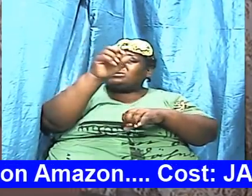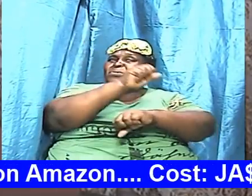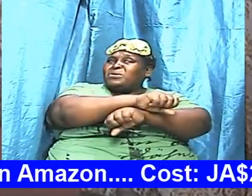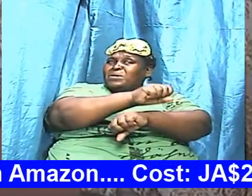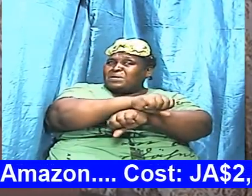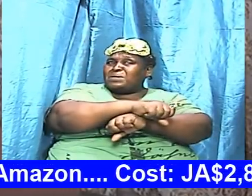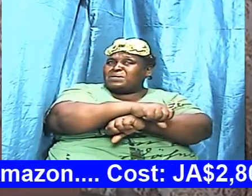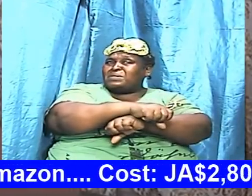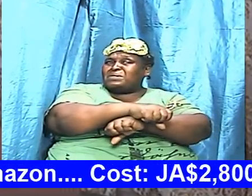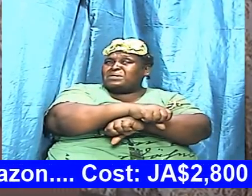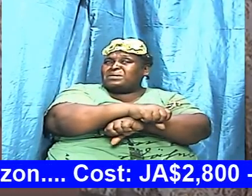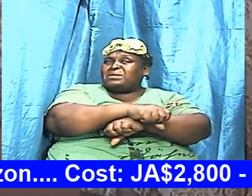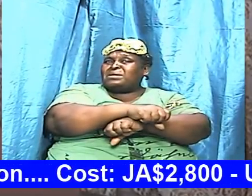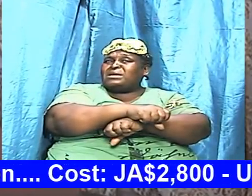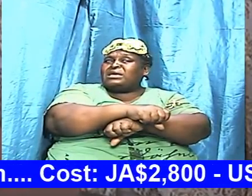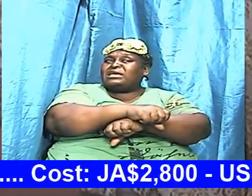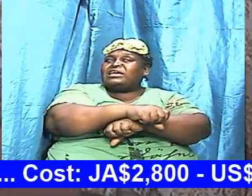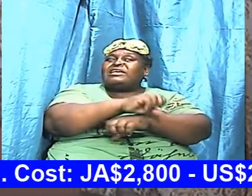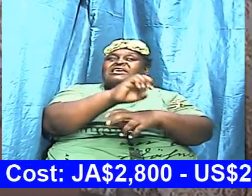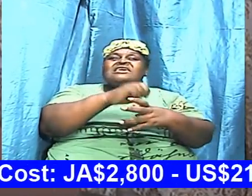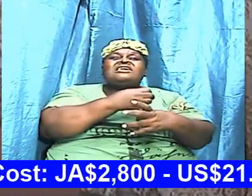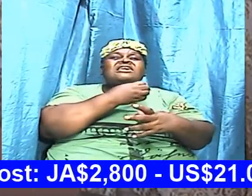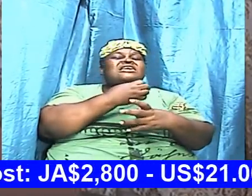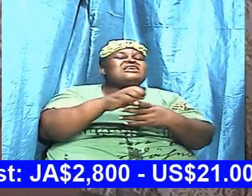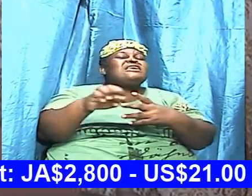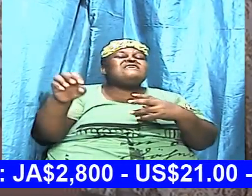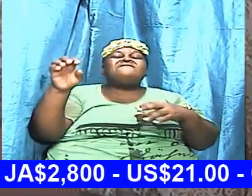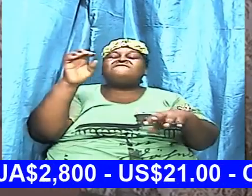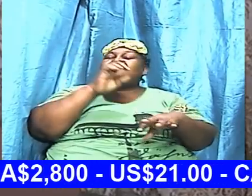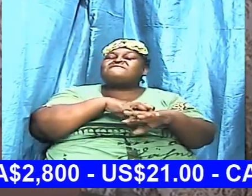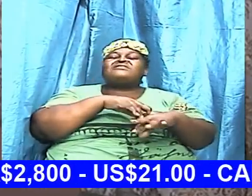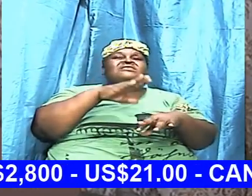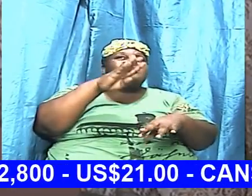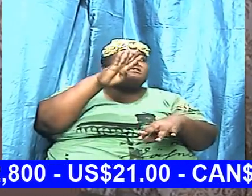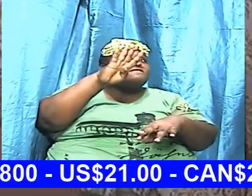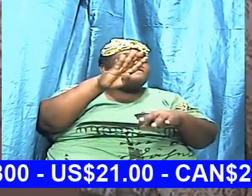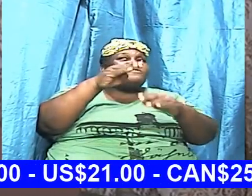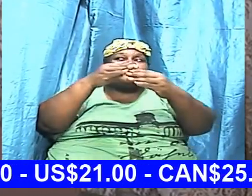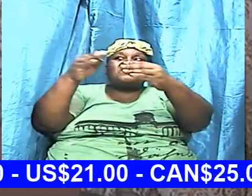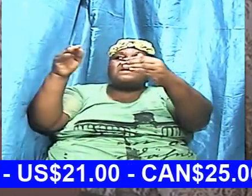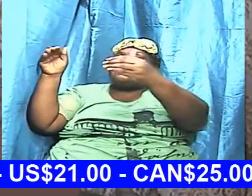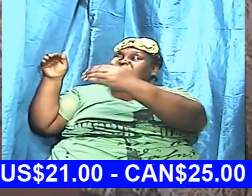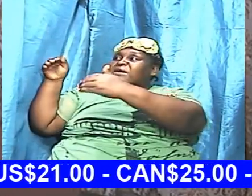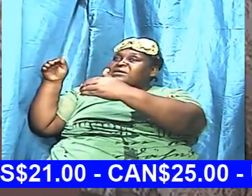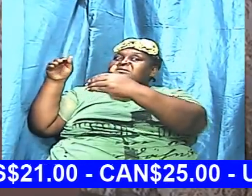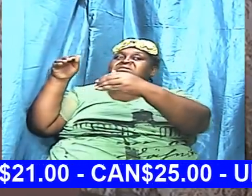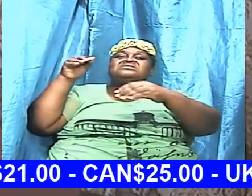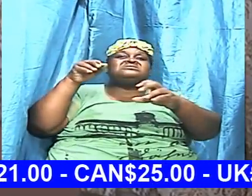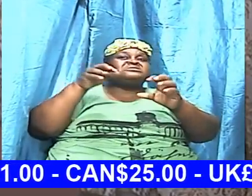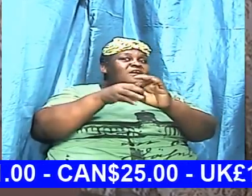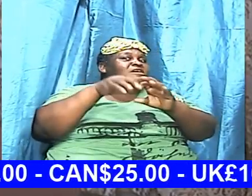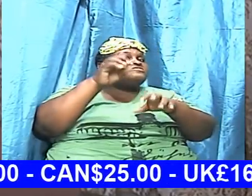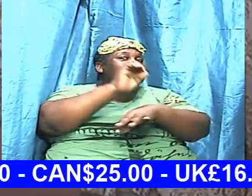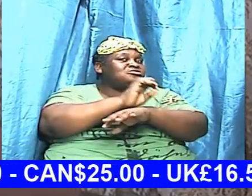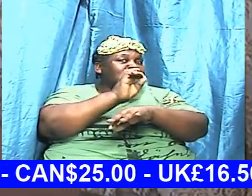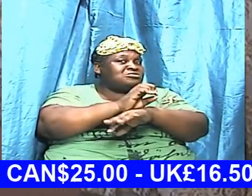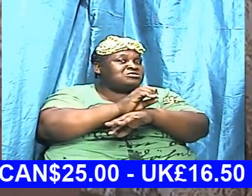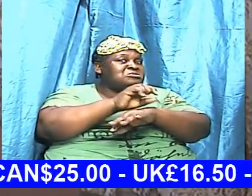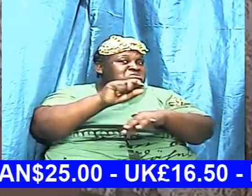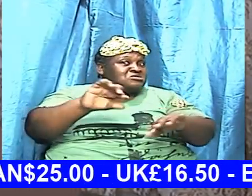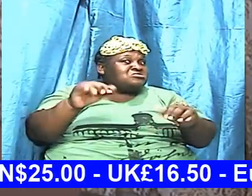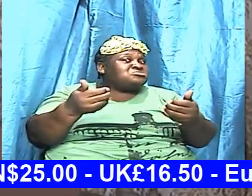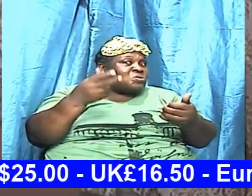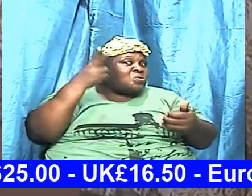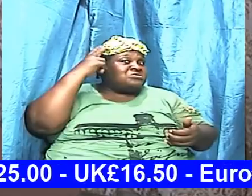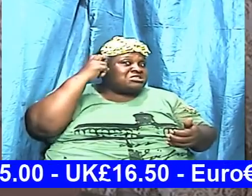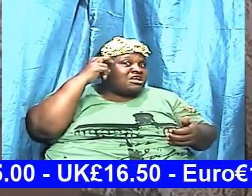and we need to be aware of that and this is how he does it but